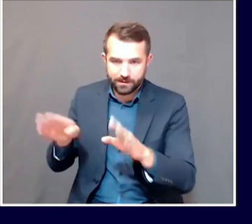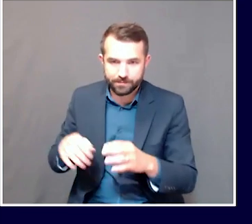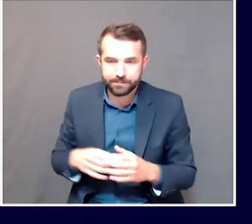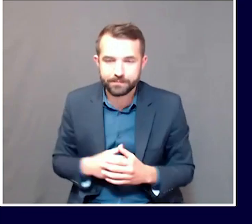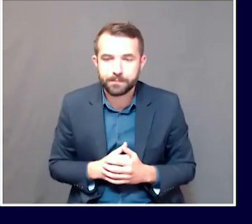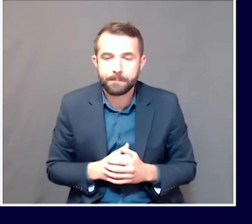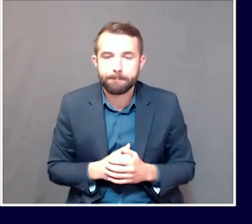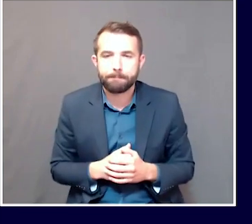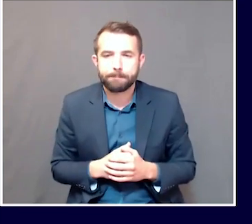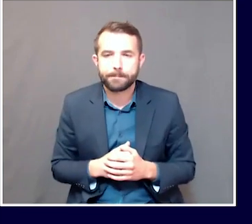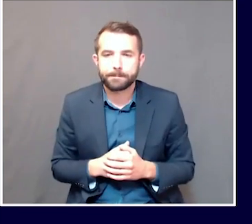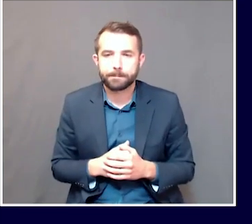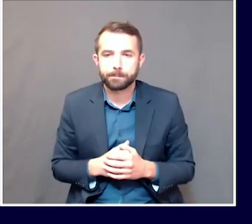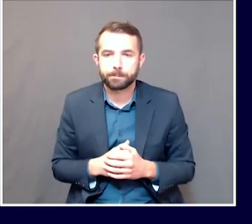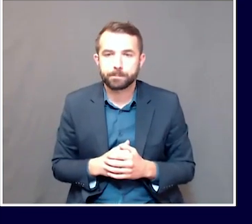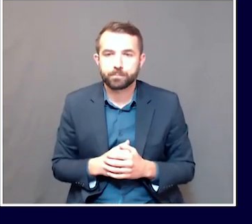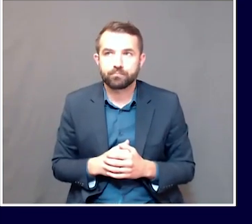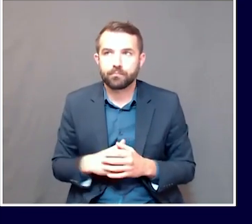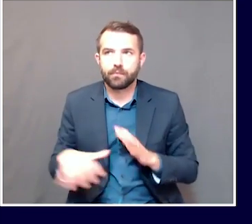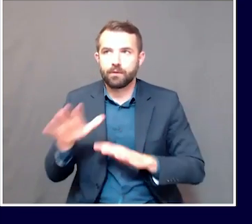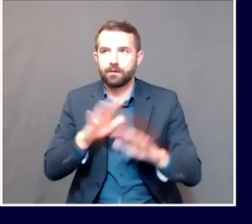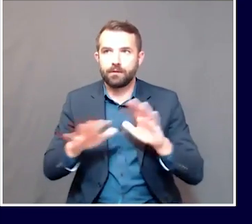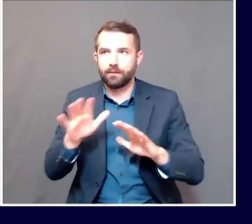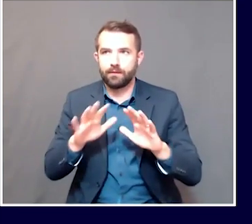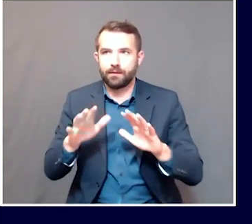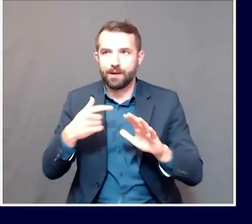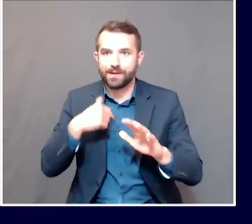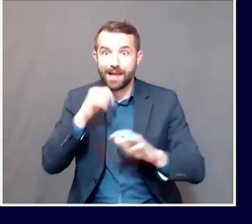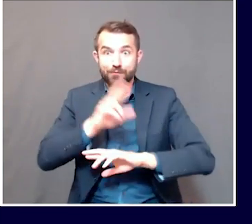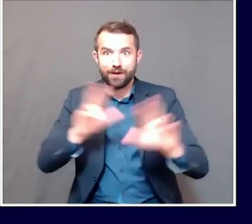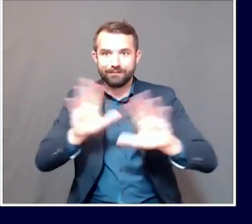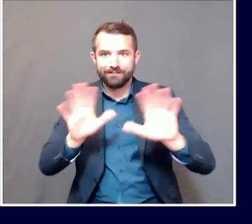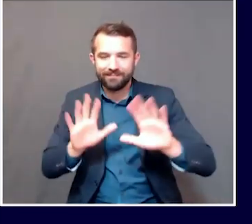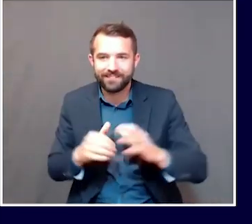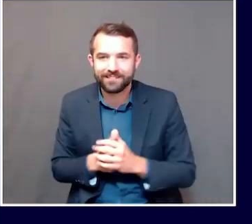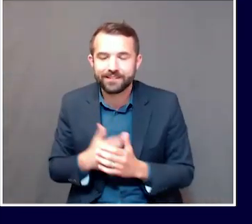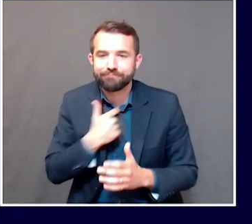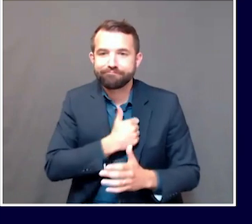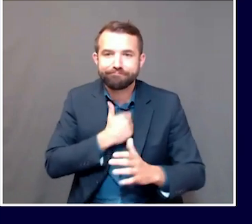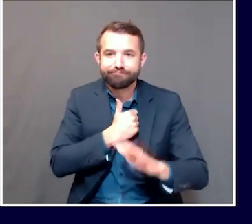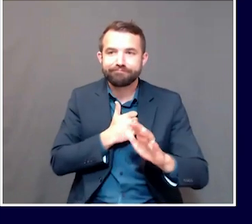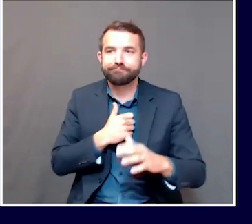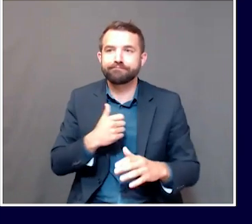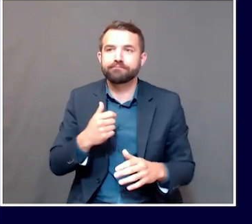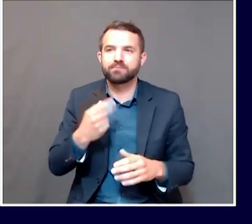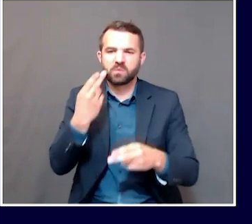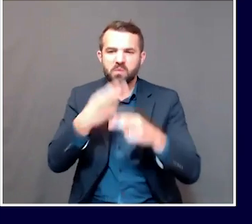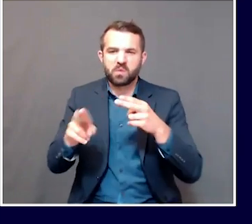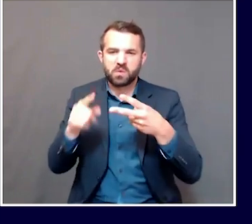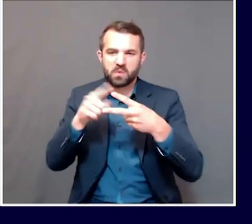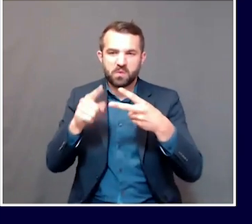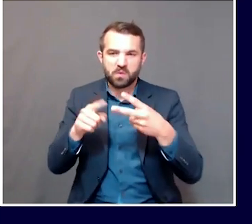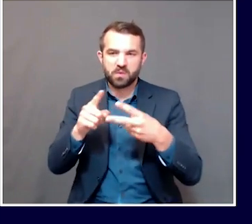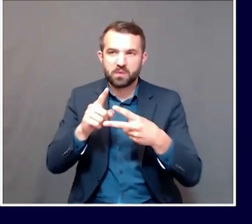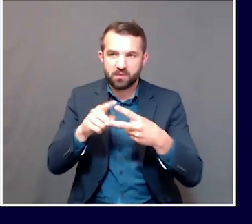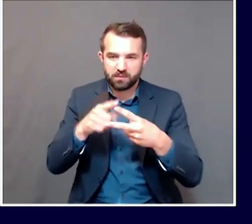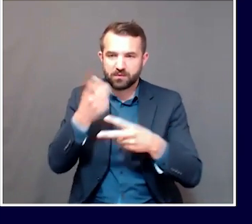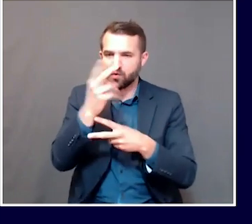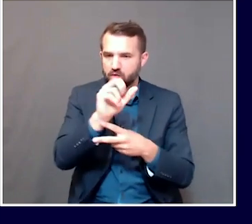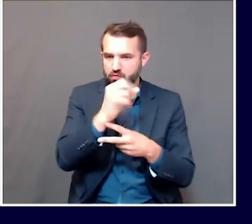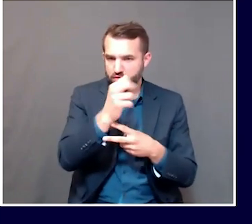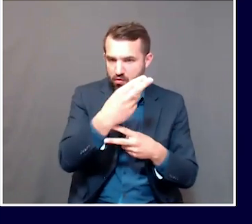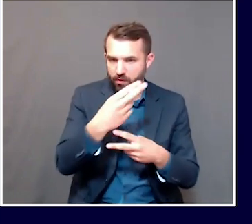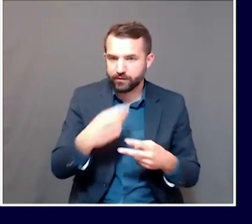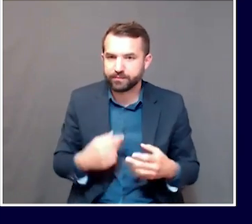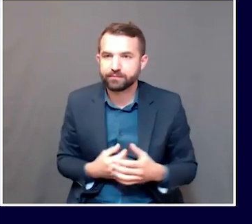Oh, you guys caught me off guard there. Two quick questions, Dr. Shaw. It sounds like this spike in